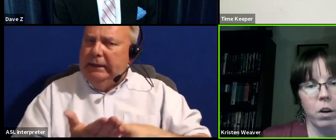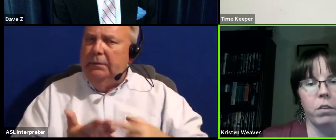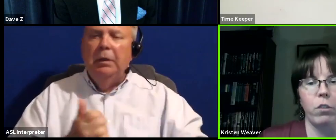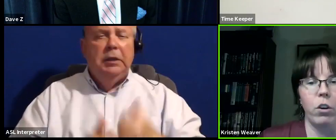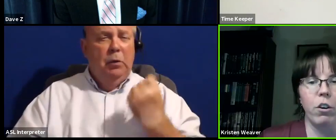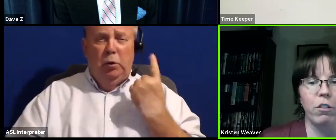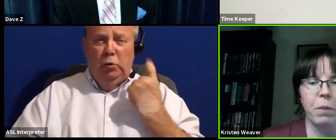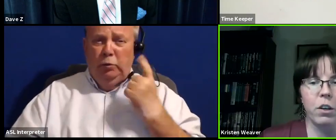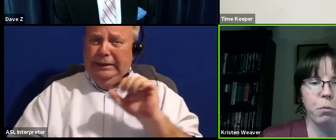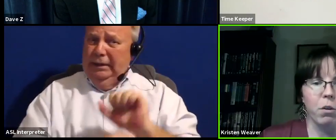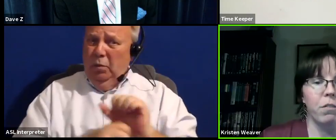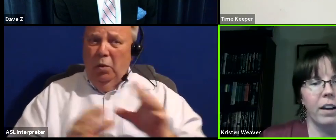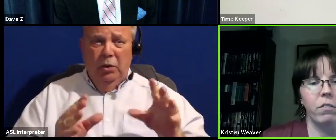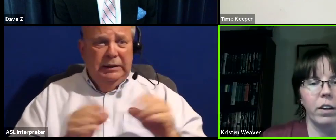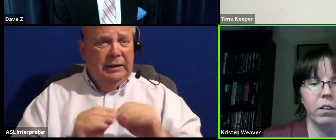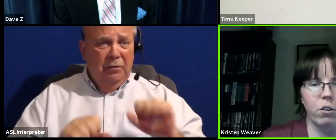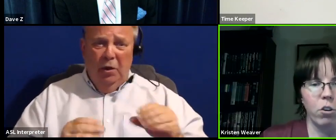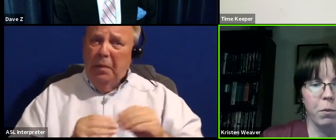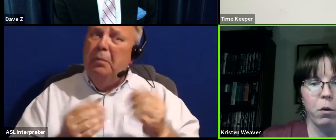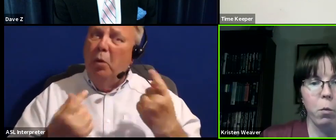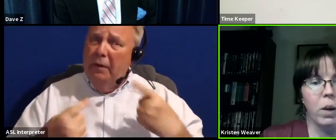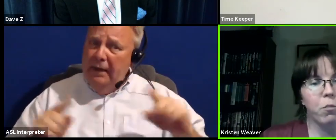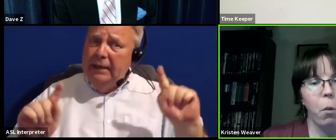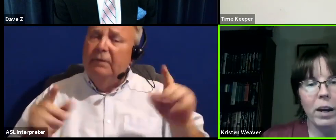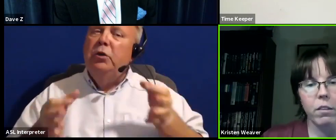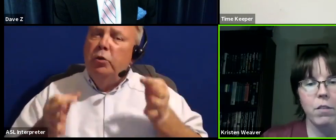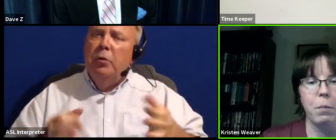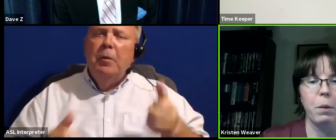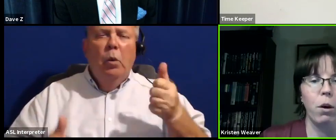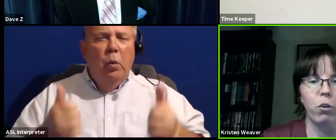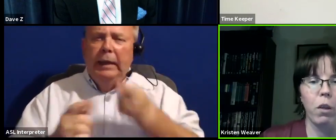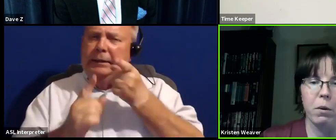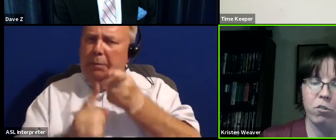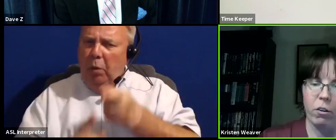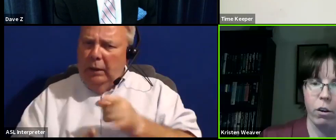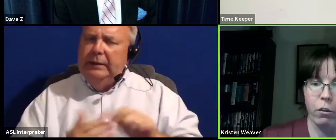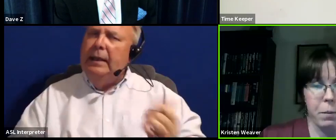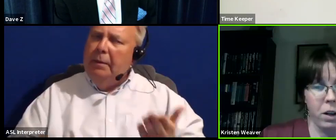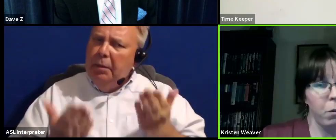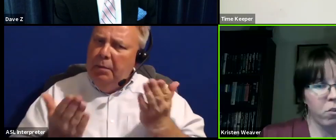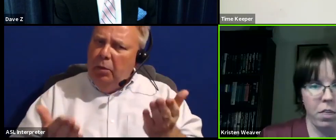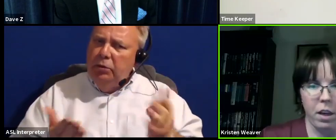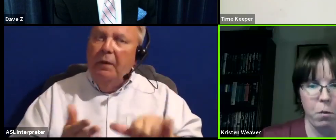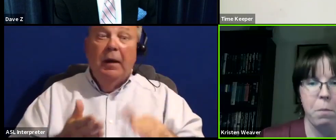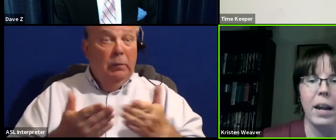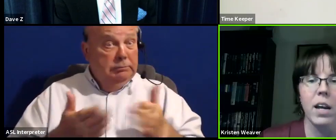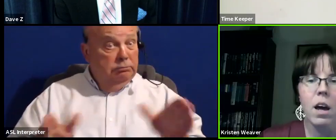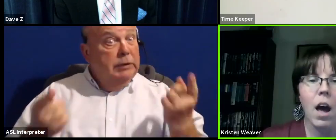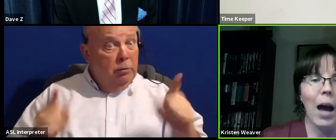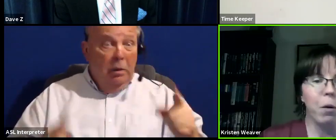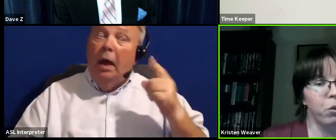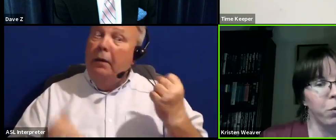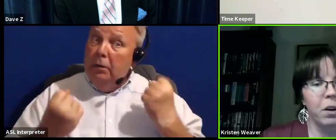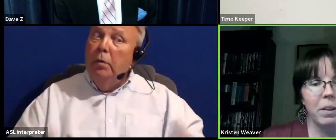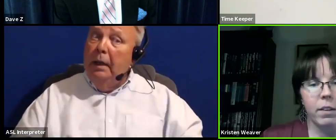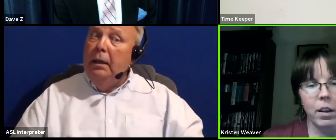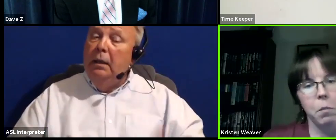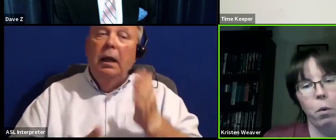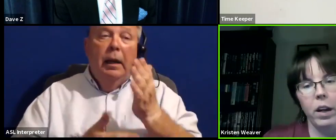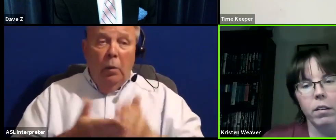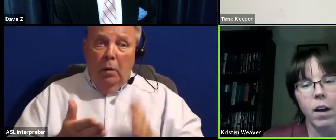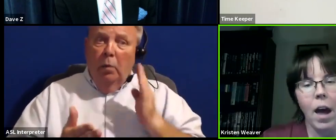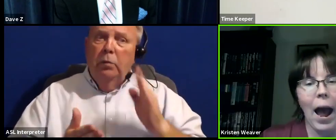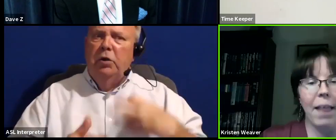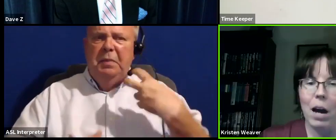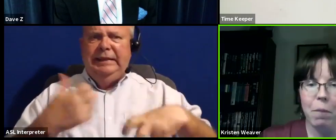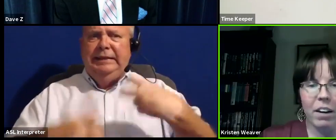recent work session could have been used more effectively to determine which points of that proposal there was general agreement on, which I think there were many, and which were going to be sticking